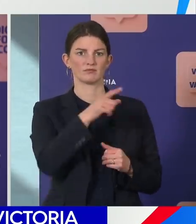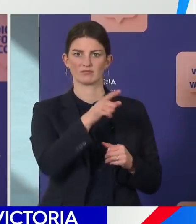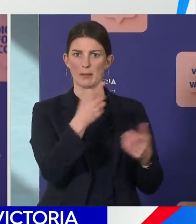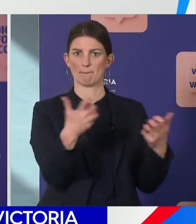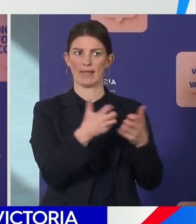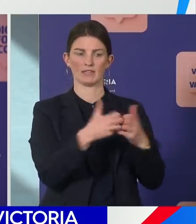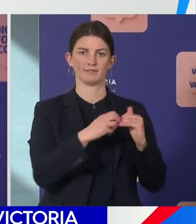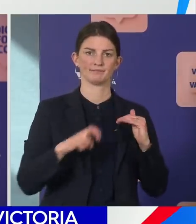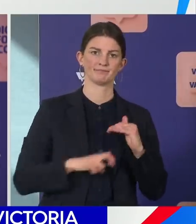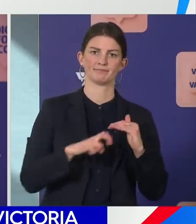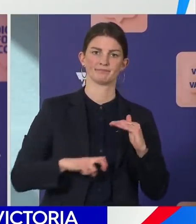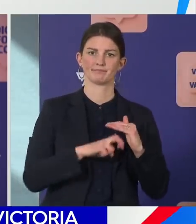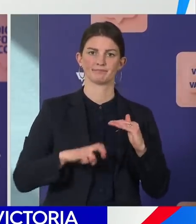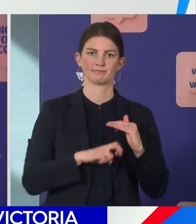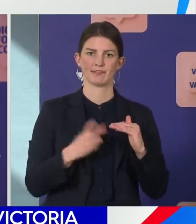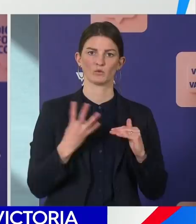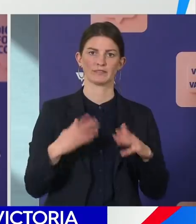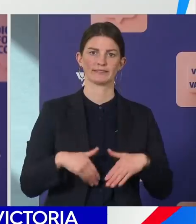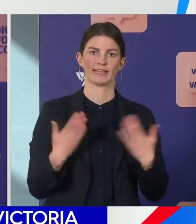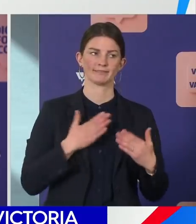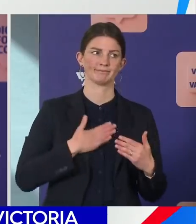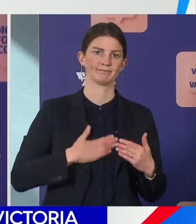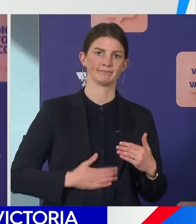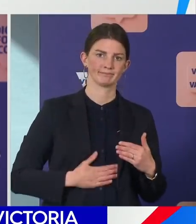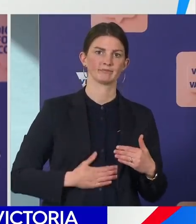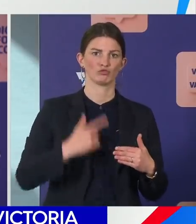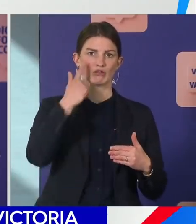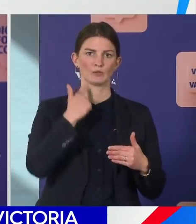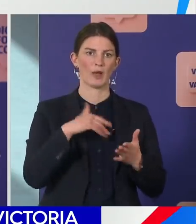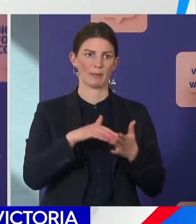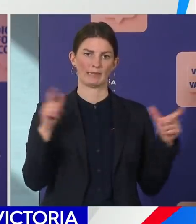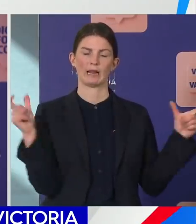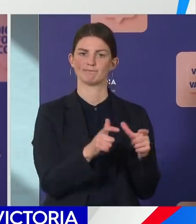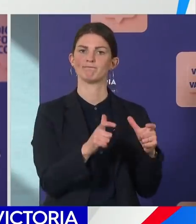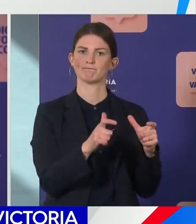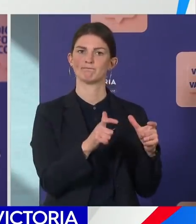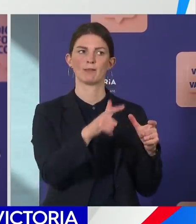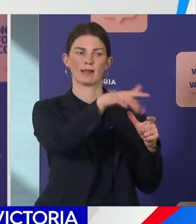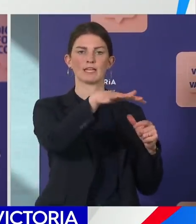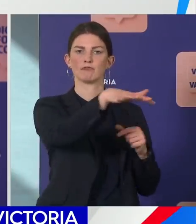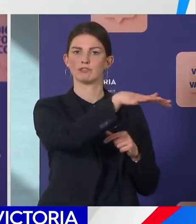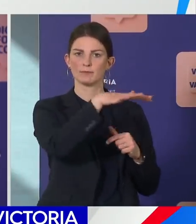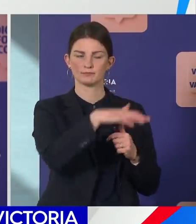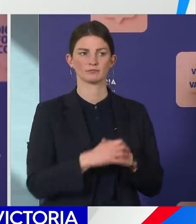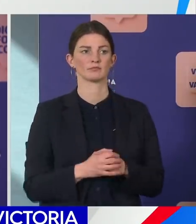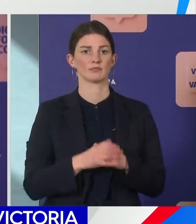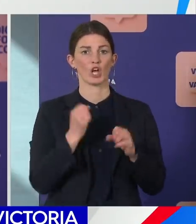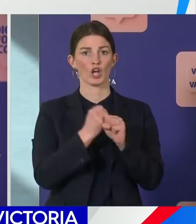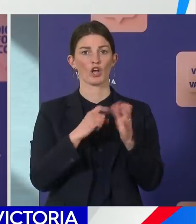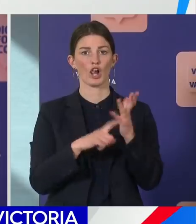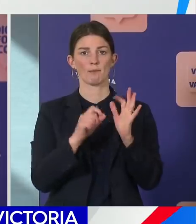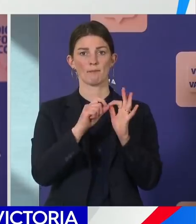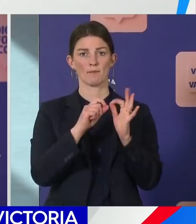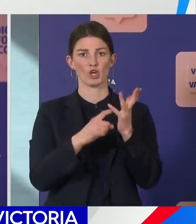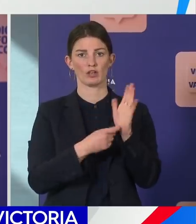and doing their bit to run down this outbreak in that community. As I say, Goulburn Valley Health and the local